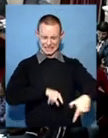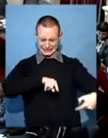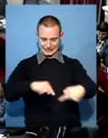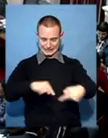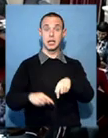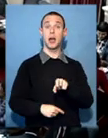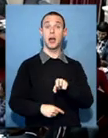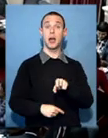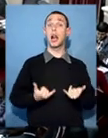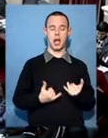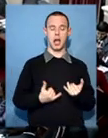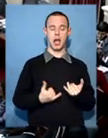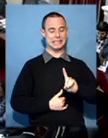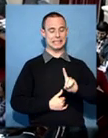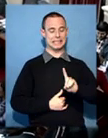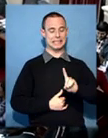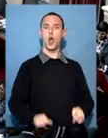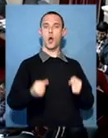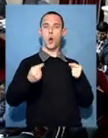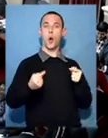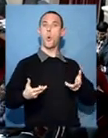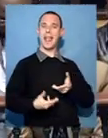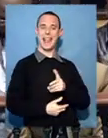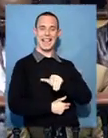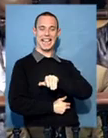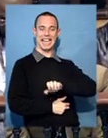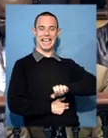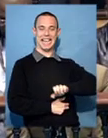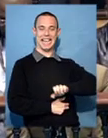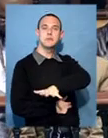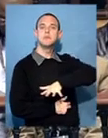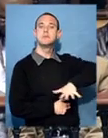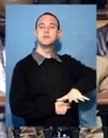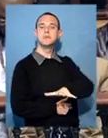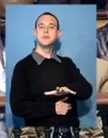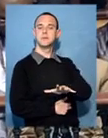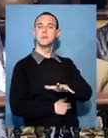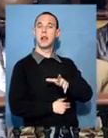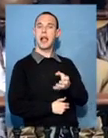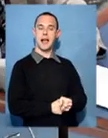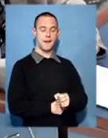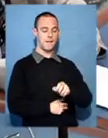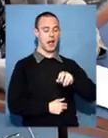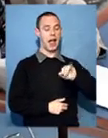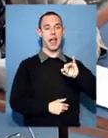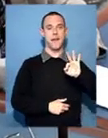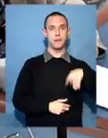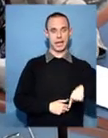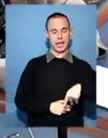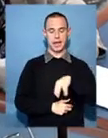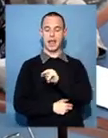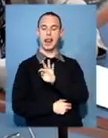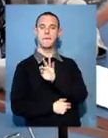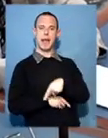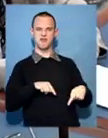The DA is now the official opposition in the eastern seaboard. A bruising battle between the IFP and NFP has cost them